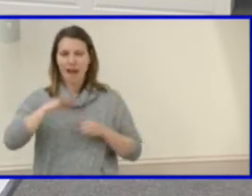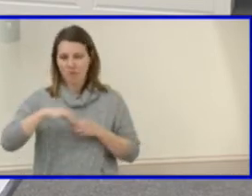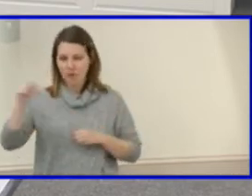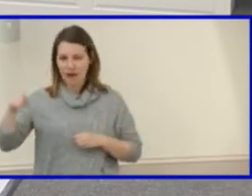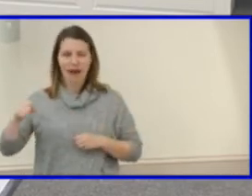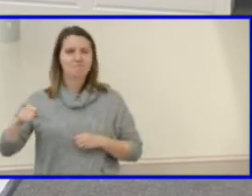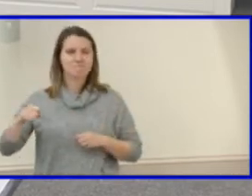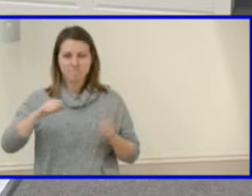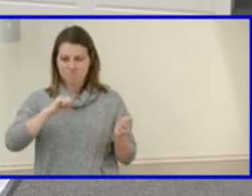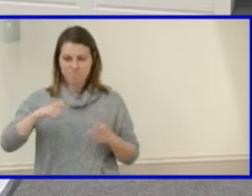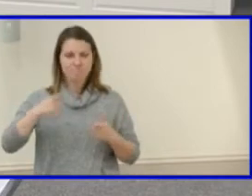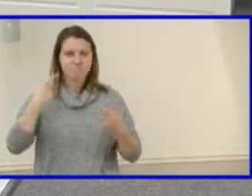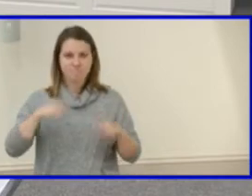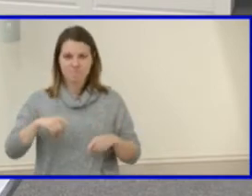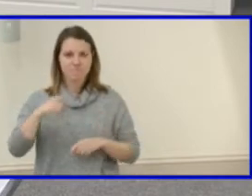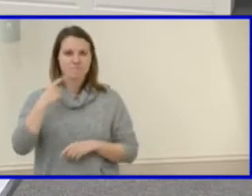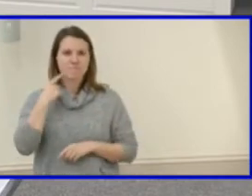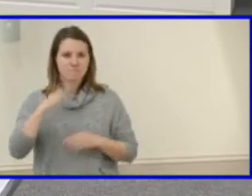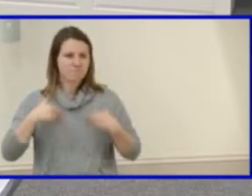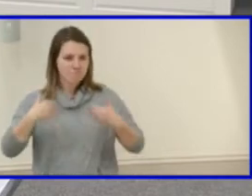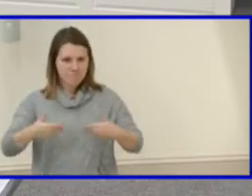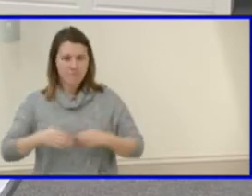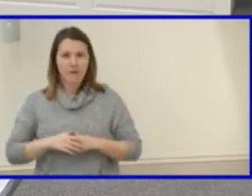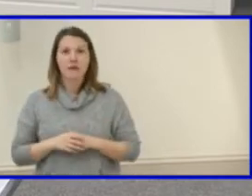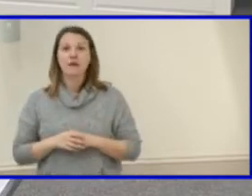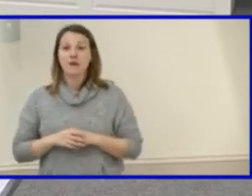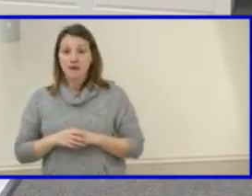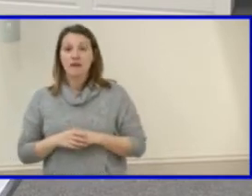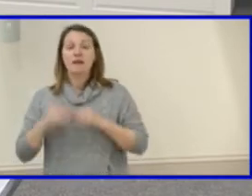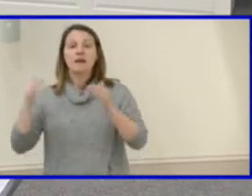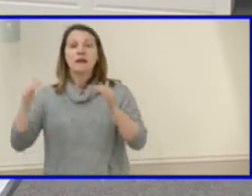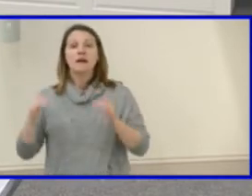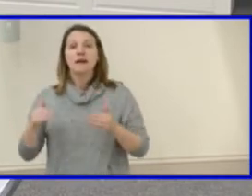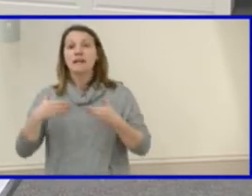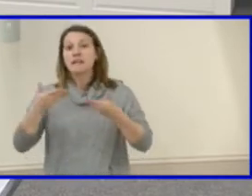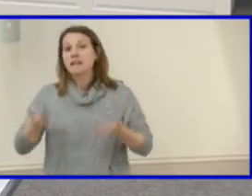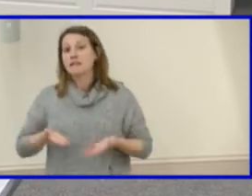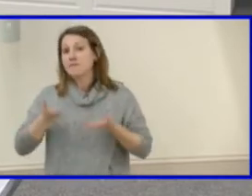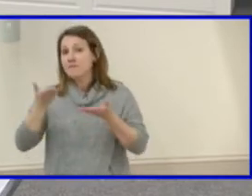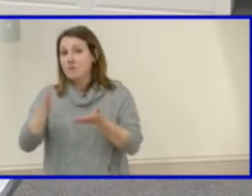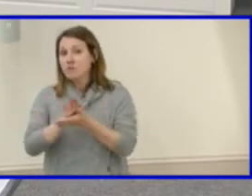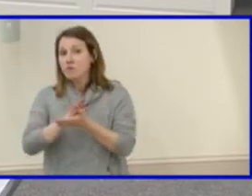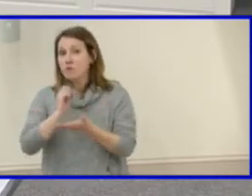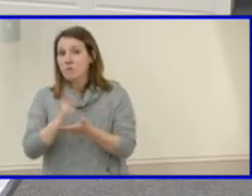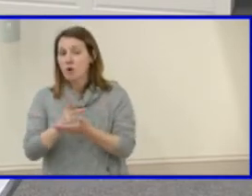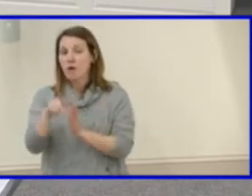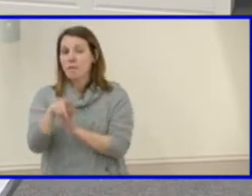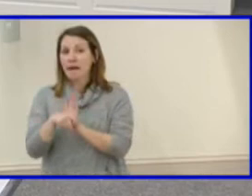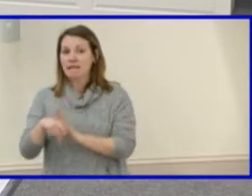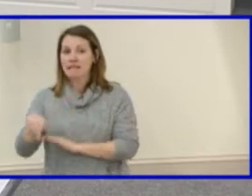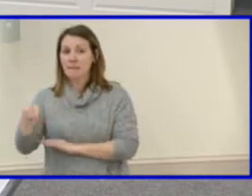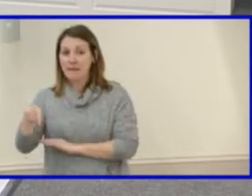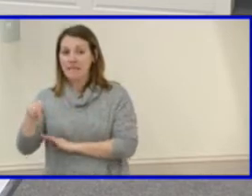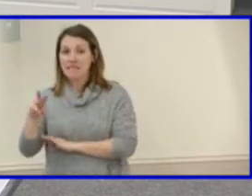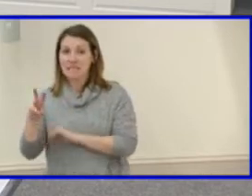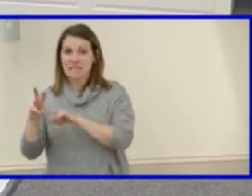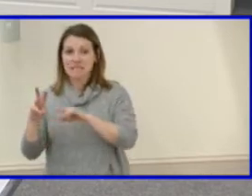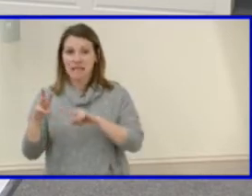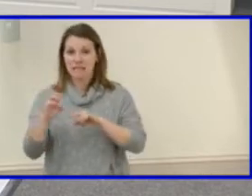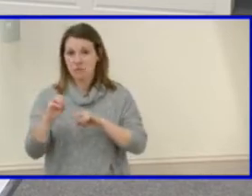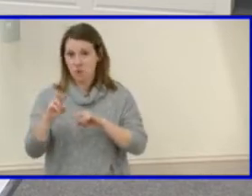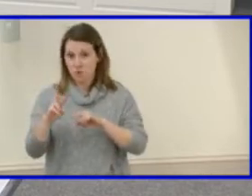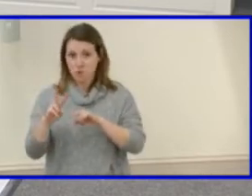policy is approved. Thank you. Next, I'm recommending the school board approve the proposed revisions to policy P6-02